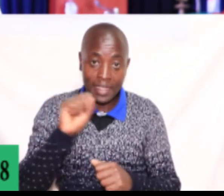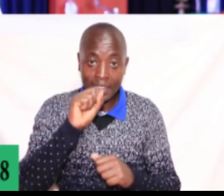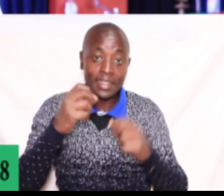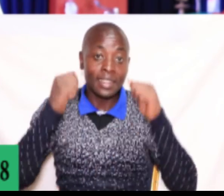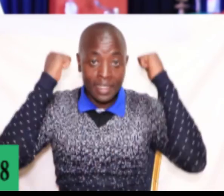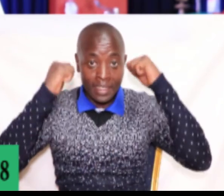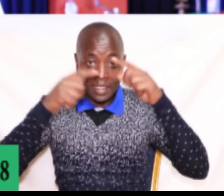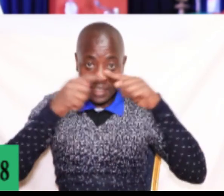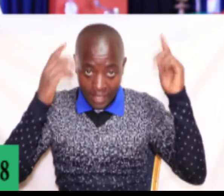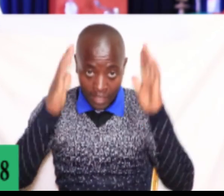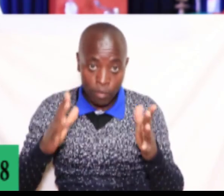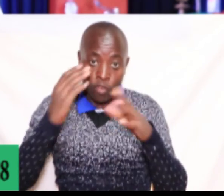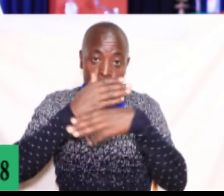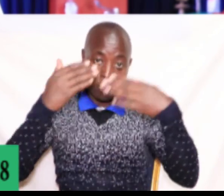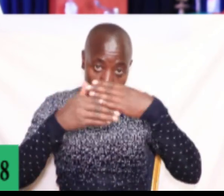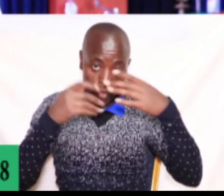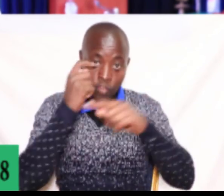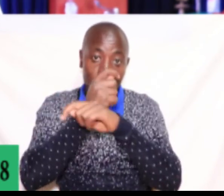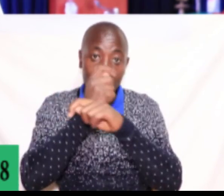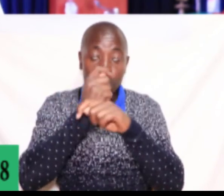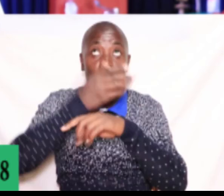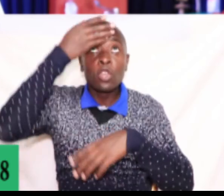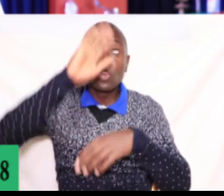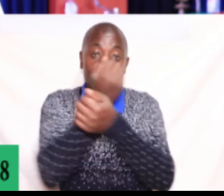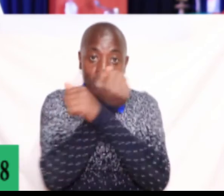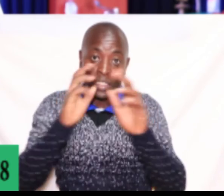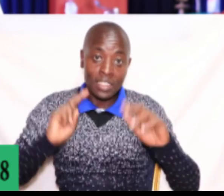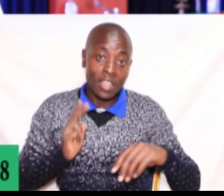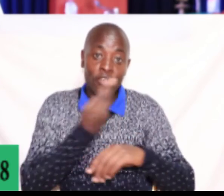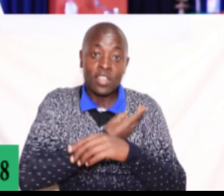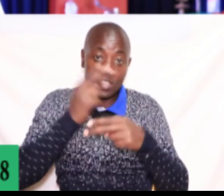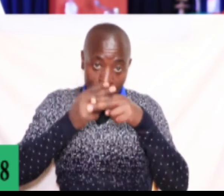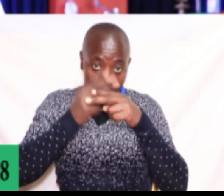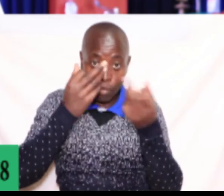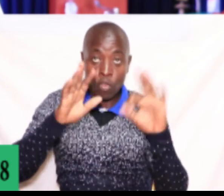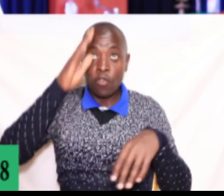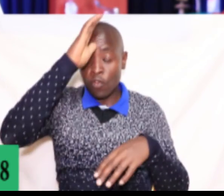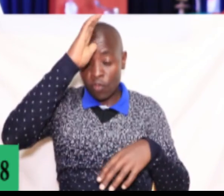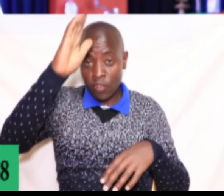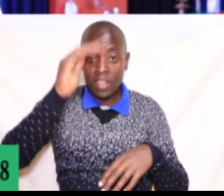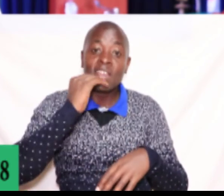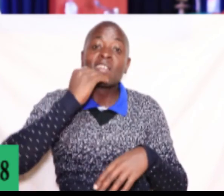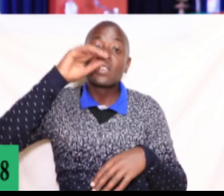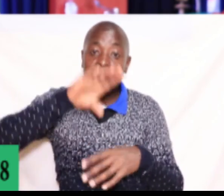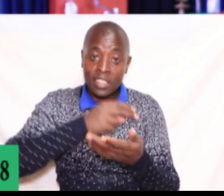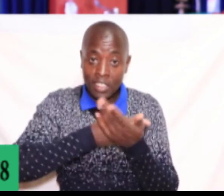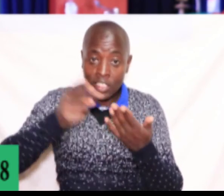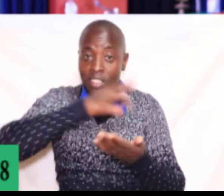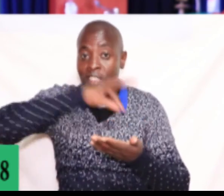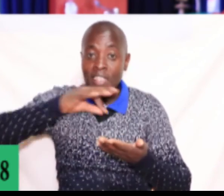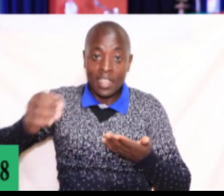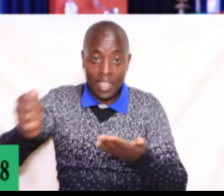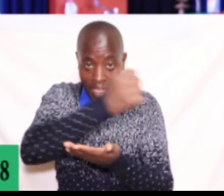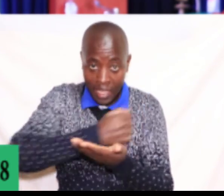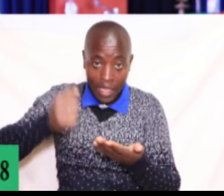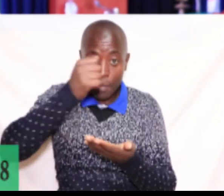of the building of the temple? May the Lord deliver us. In the name of God, Father, Son, and the Holy Spirit.